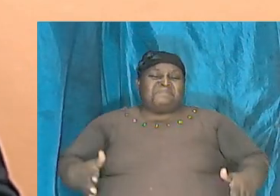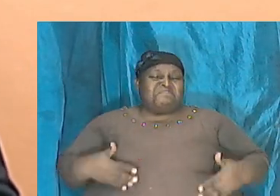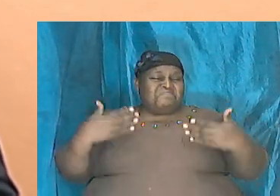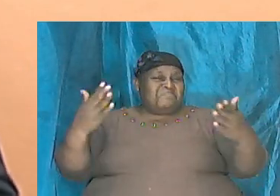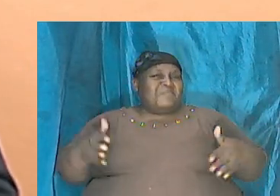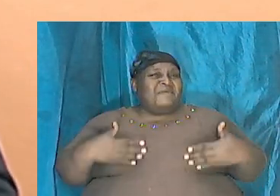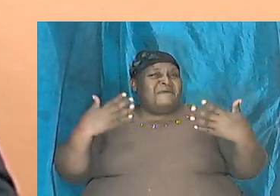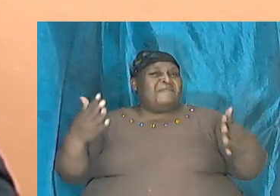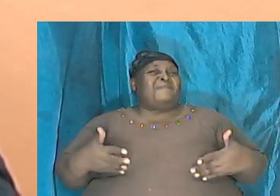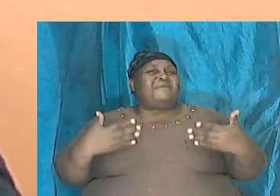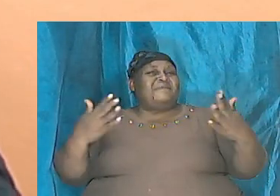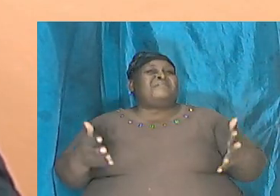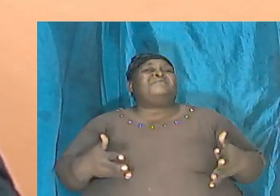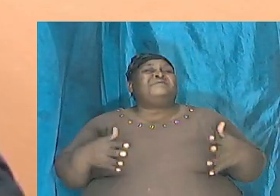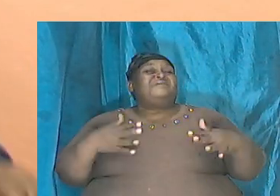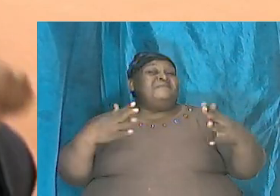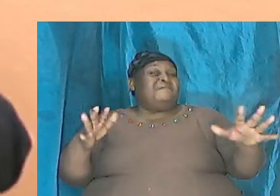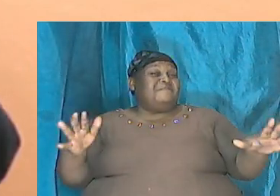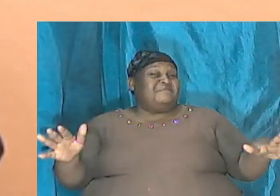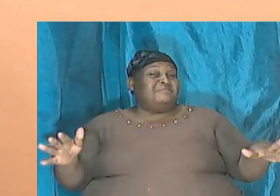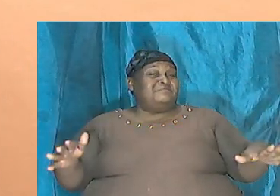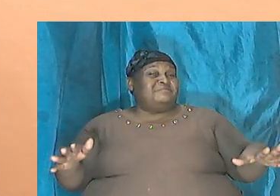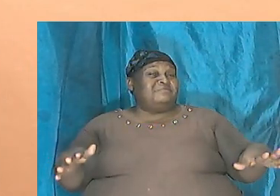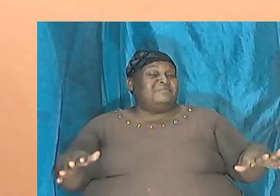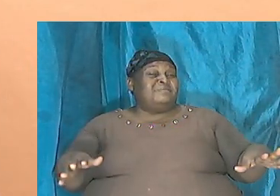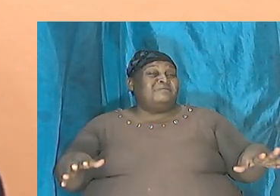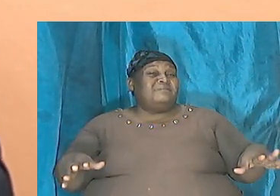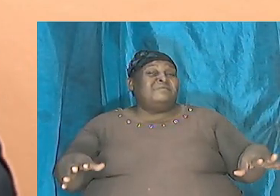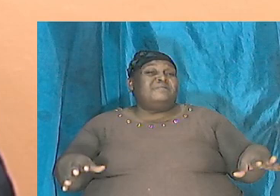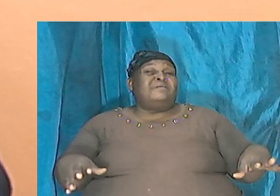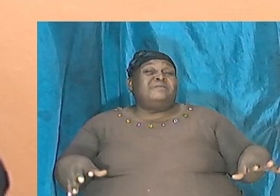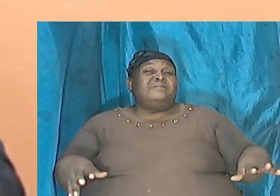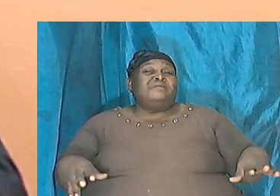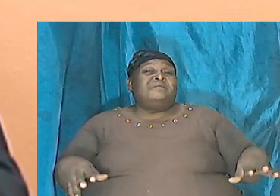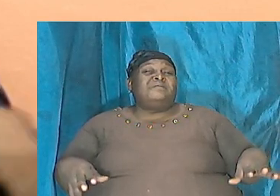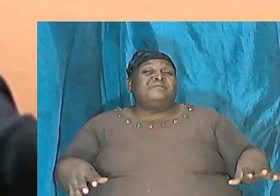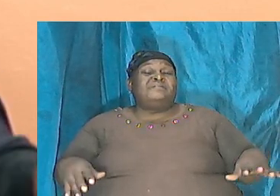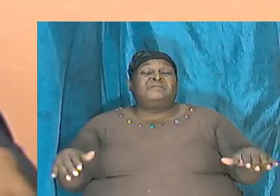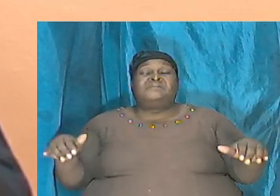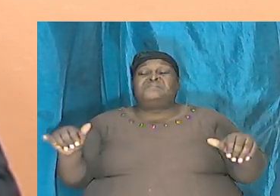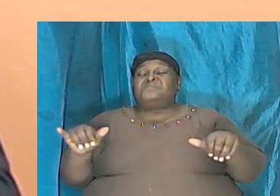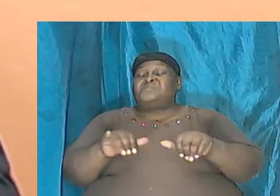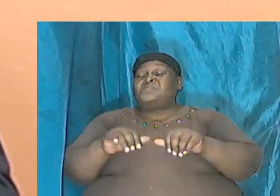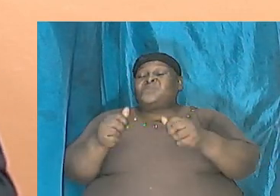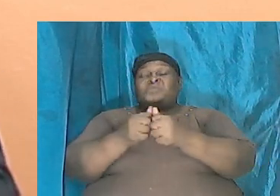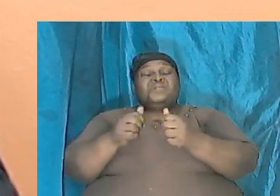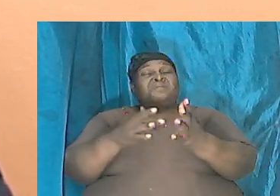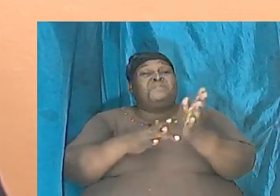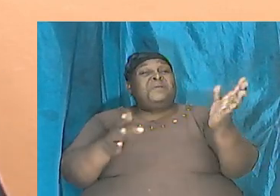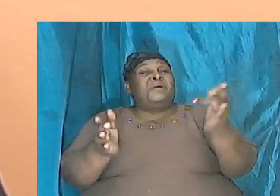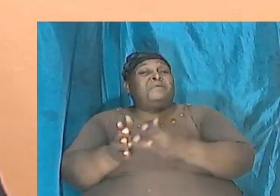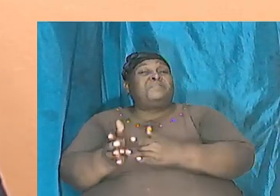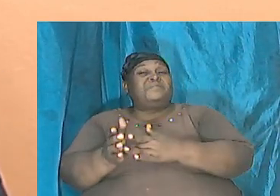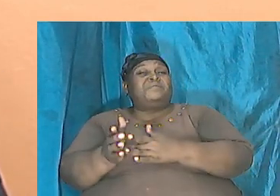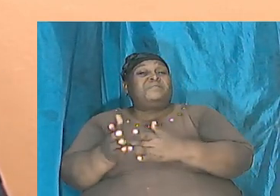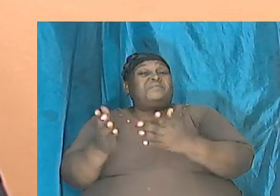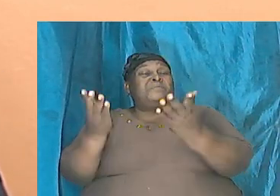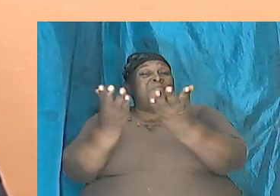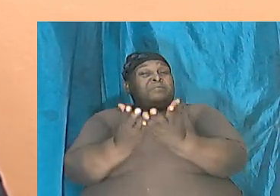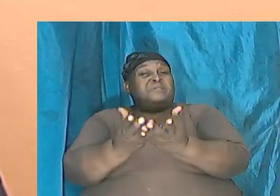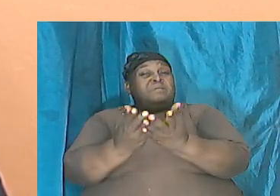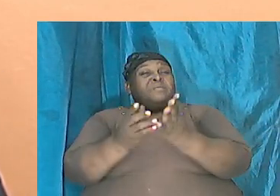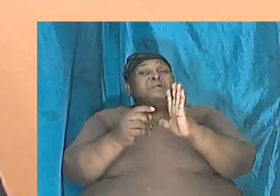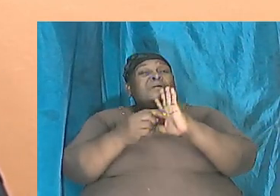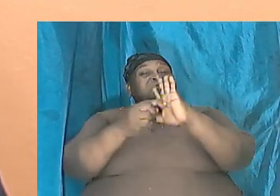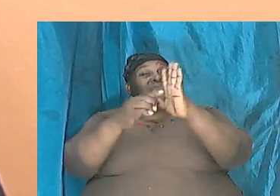ending. And so they have now aligned that, paralleled that with the Bible and showed that the Bible